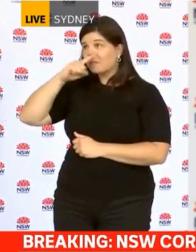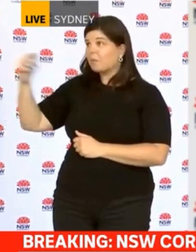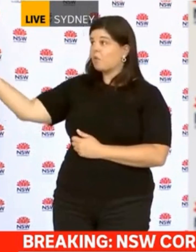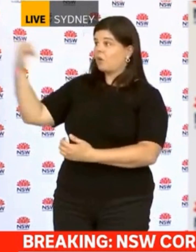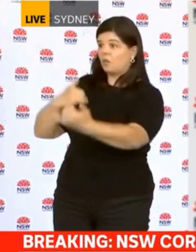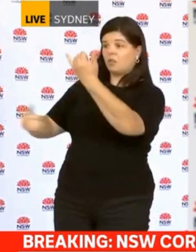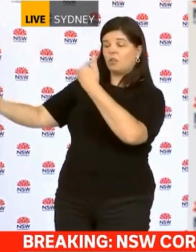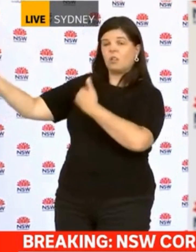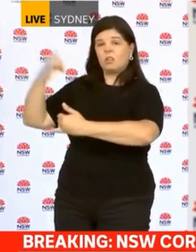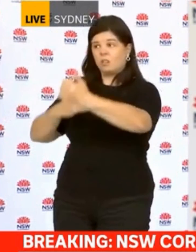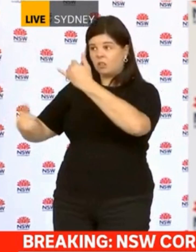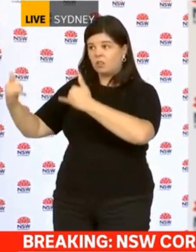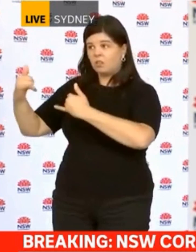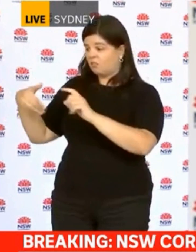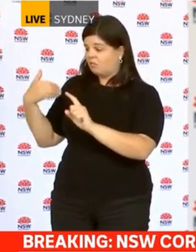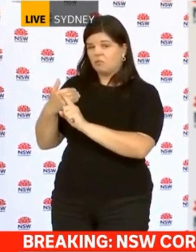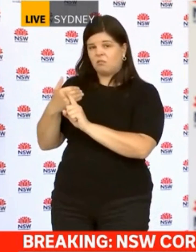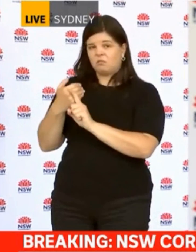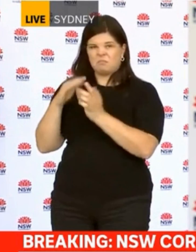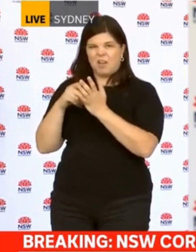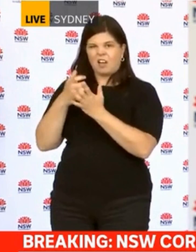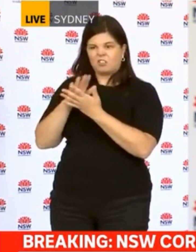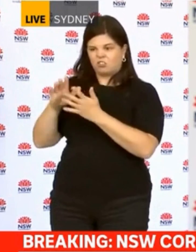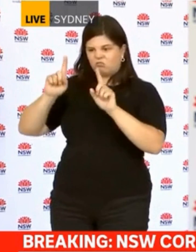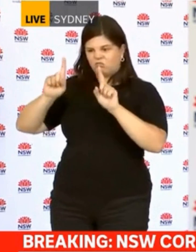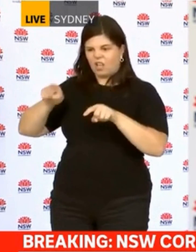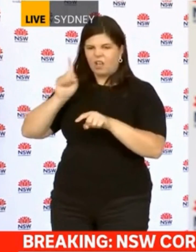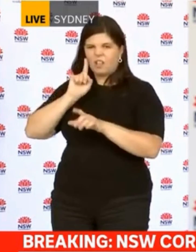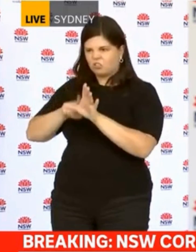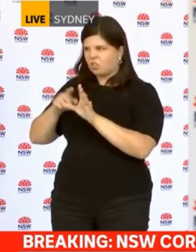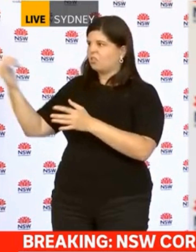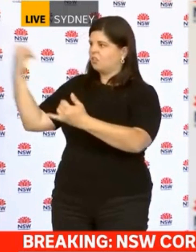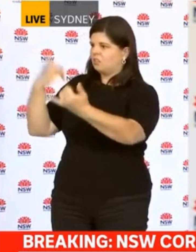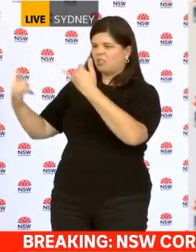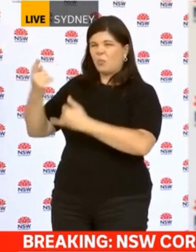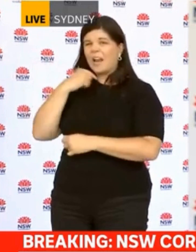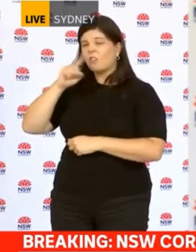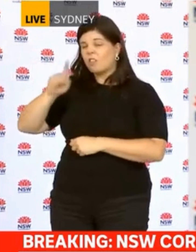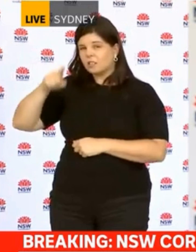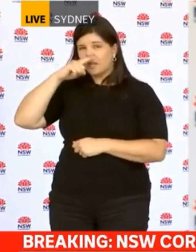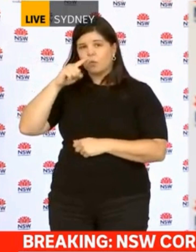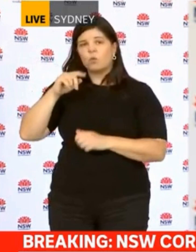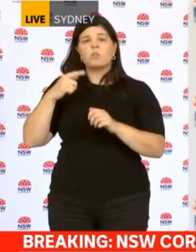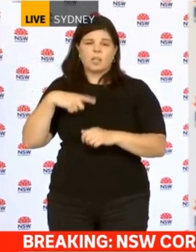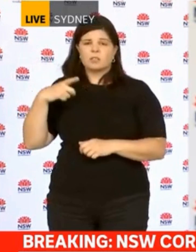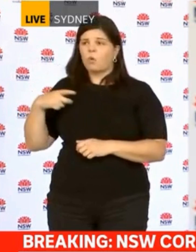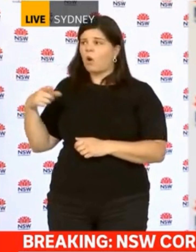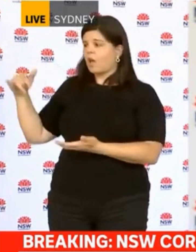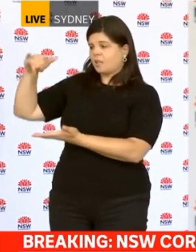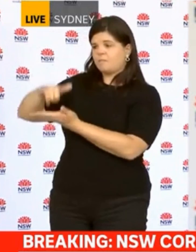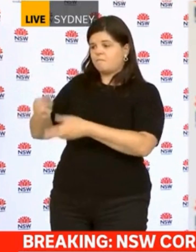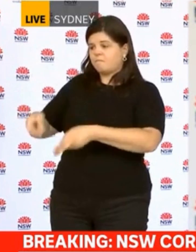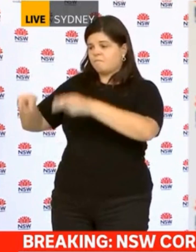travellers since March last year is a pretty big deal. And that's why we have, like overnight, we had 11 cases in quarantine.